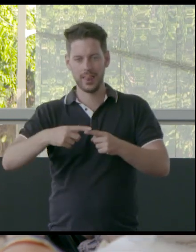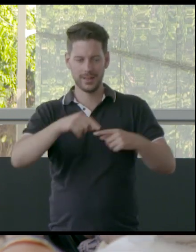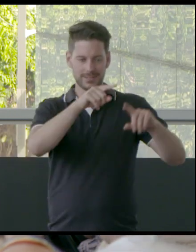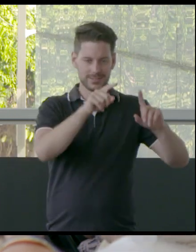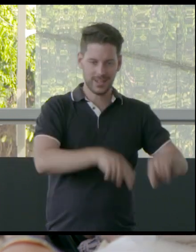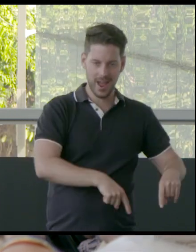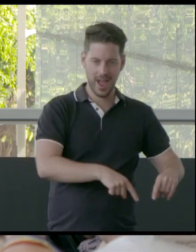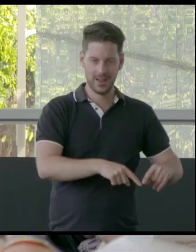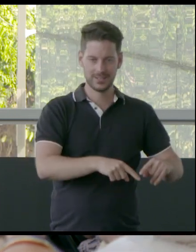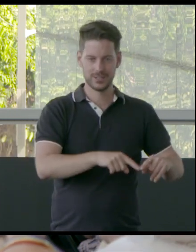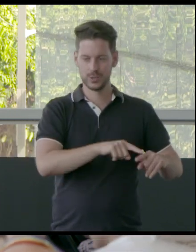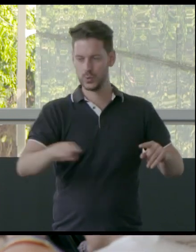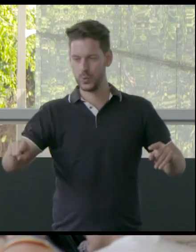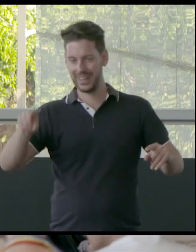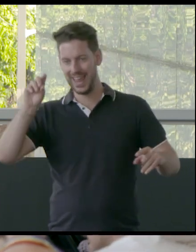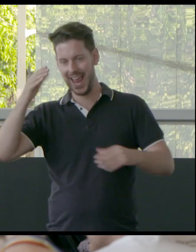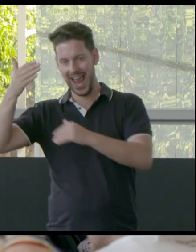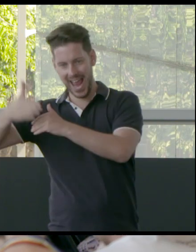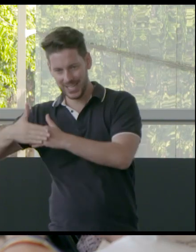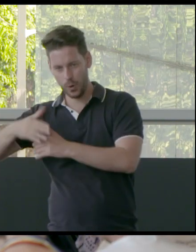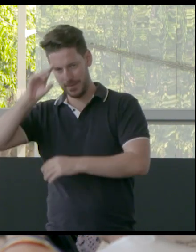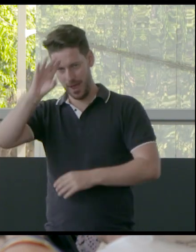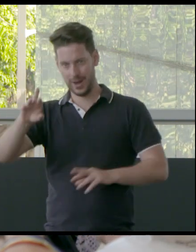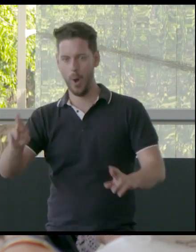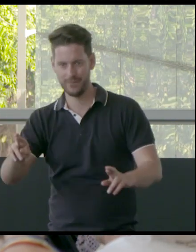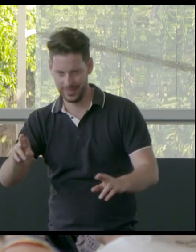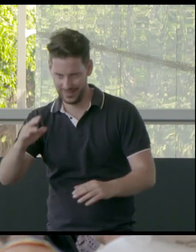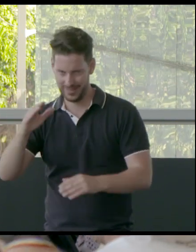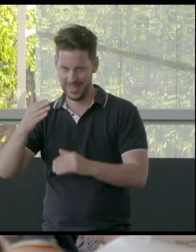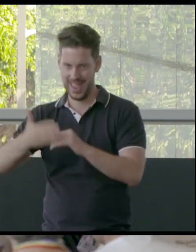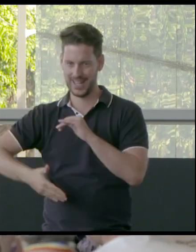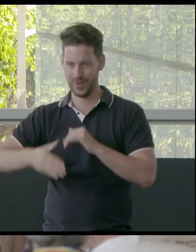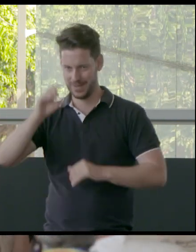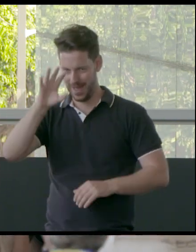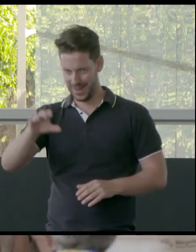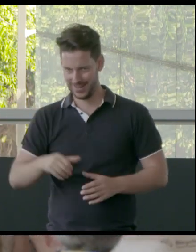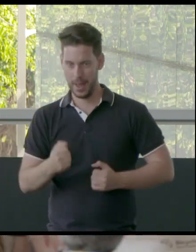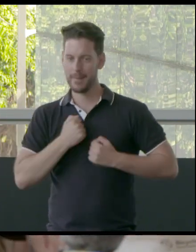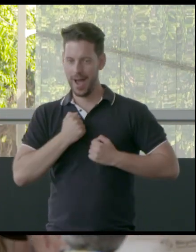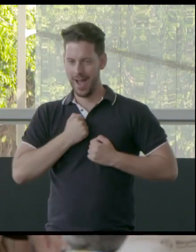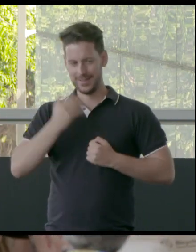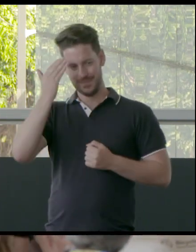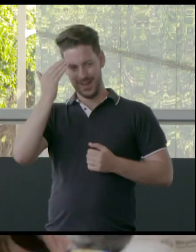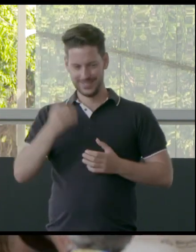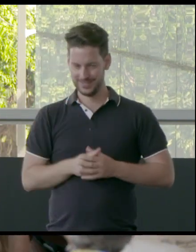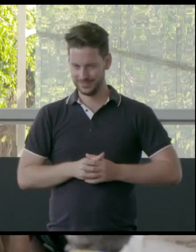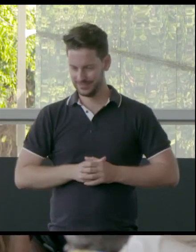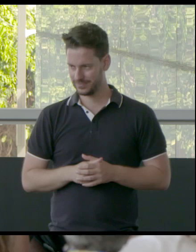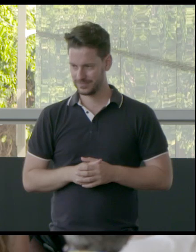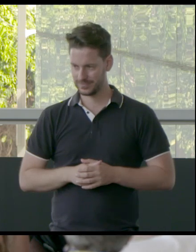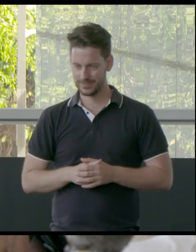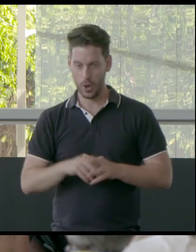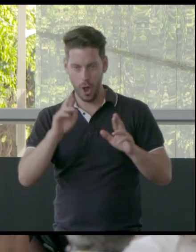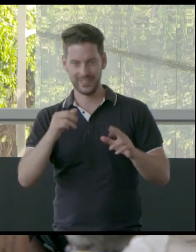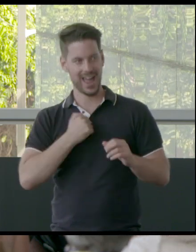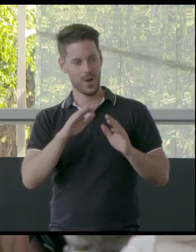start and the end of mining, hopefully. Hopefully, my mind, hopefully in